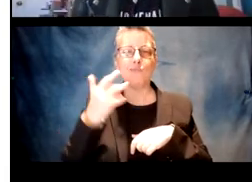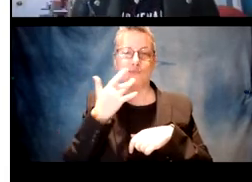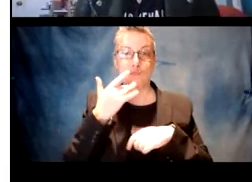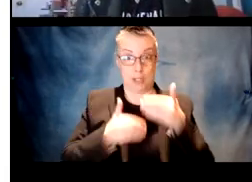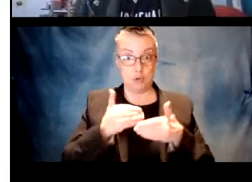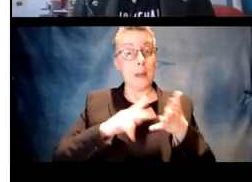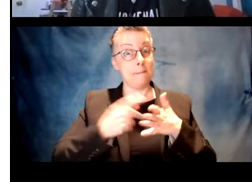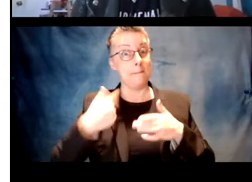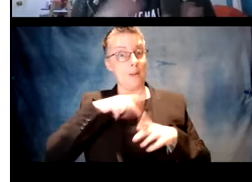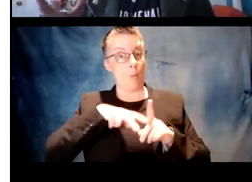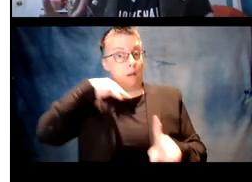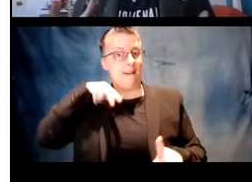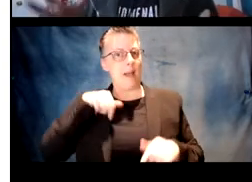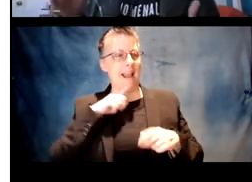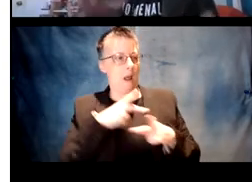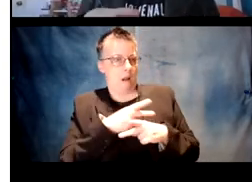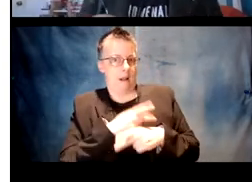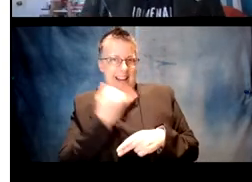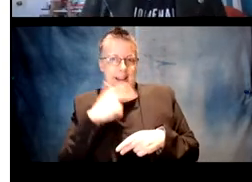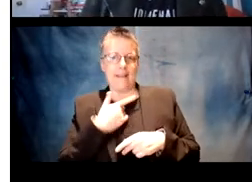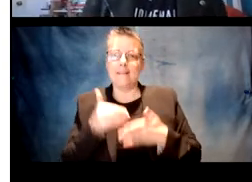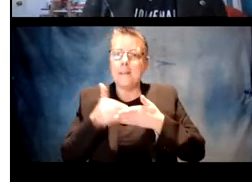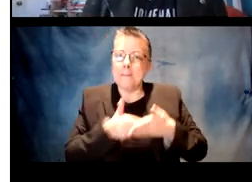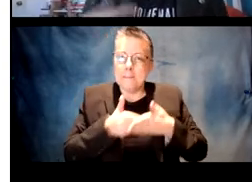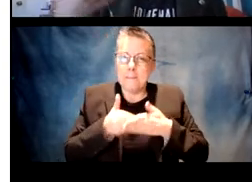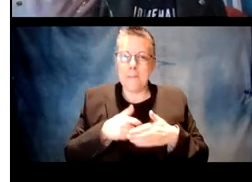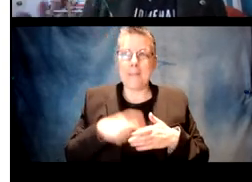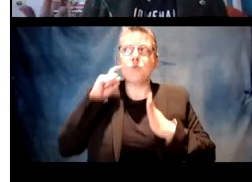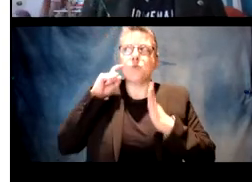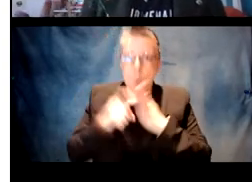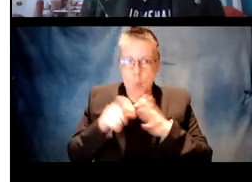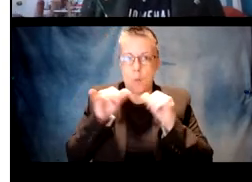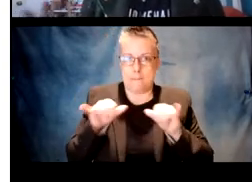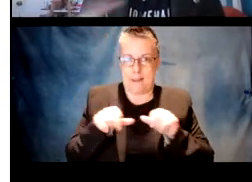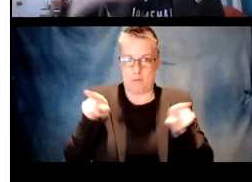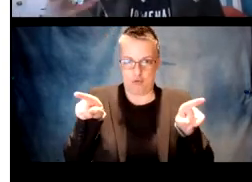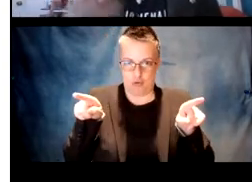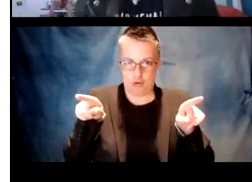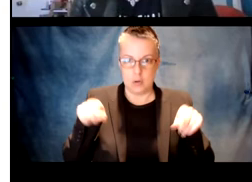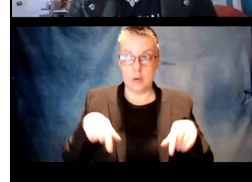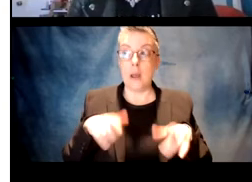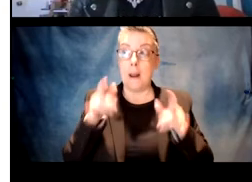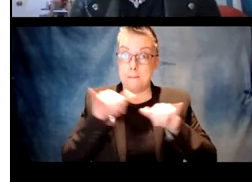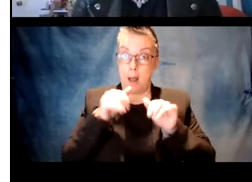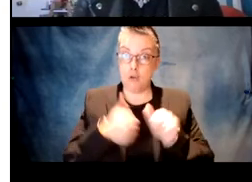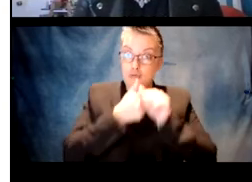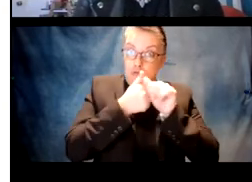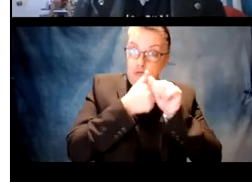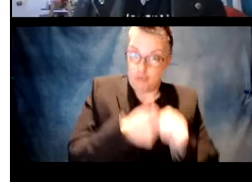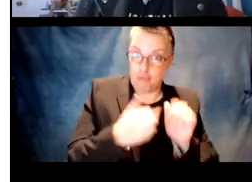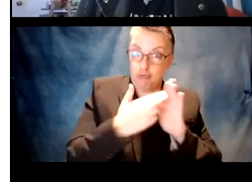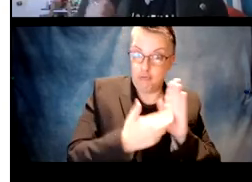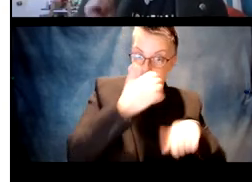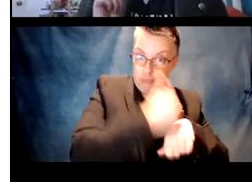all sum up sums up to the head turn preference procedure allows us to discriminate or to tell if the infants discriminate